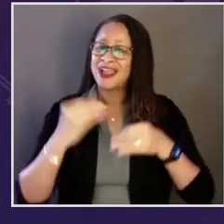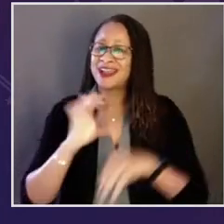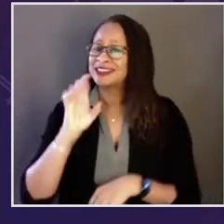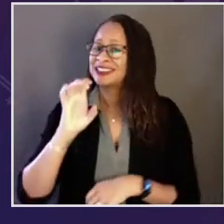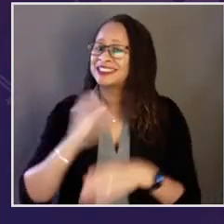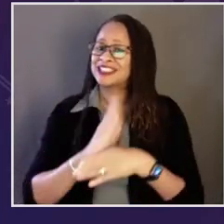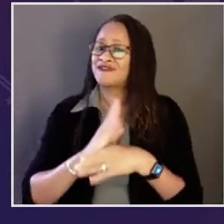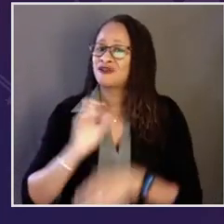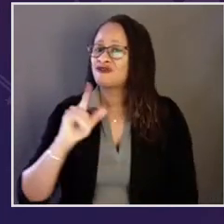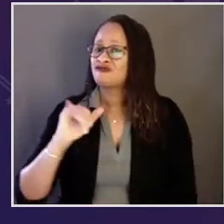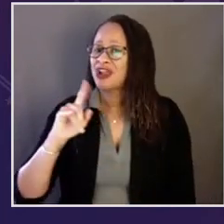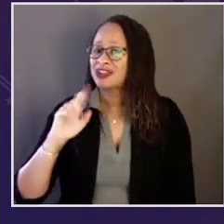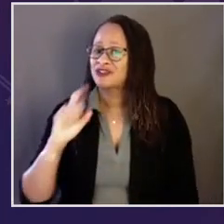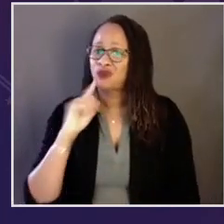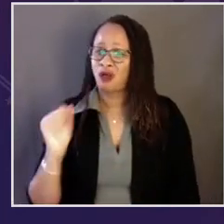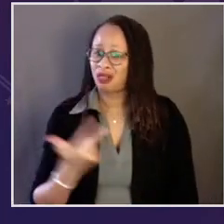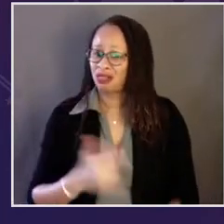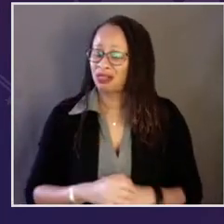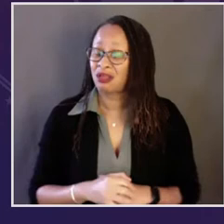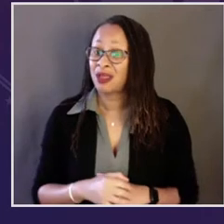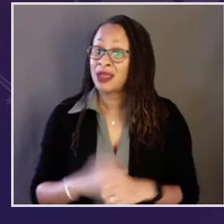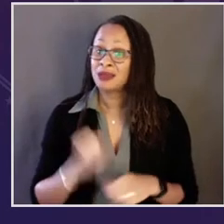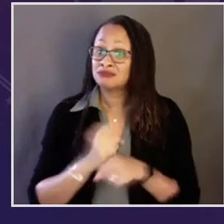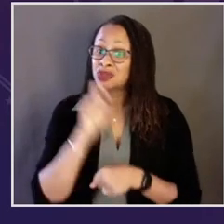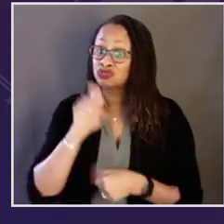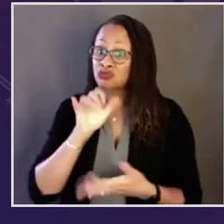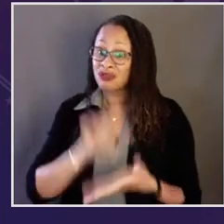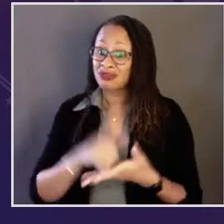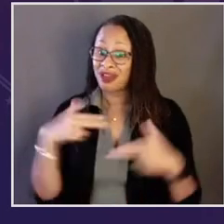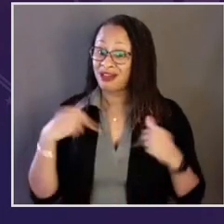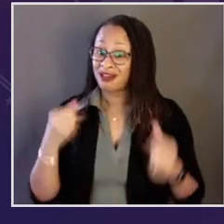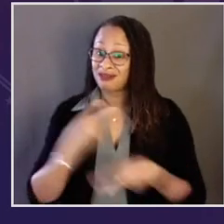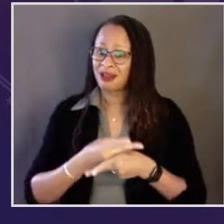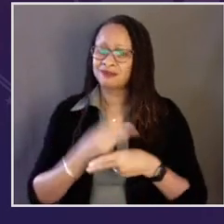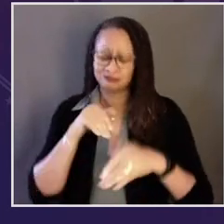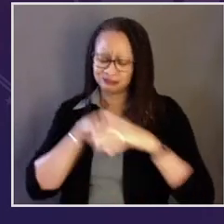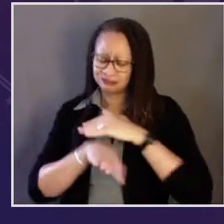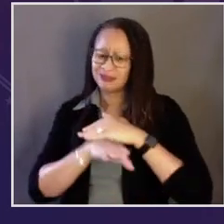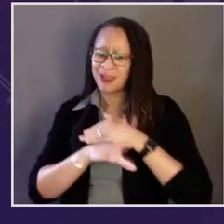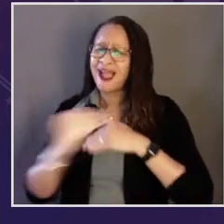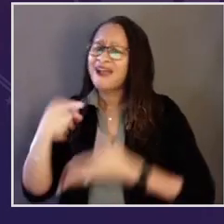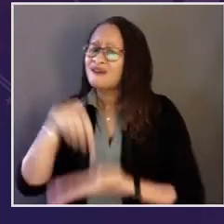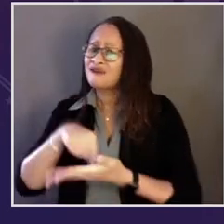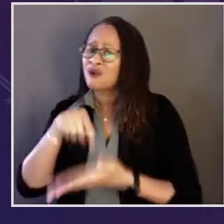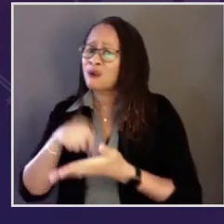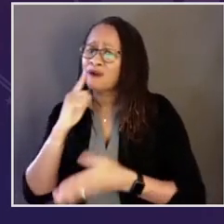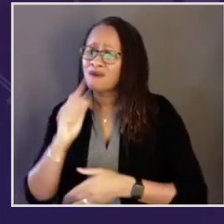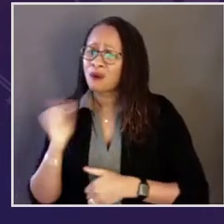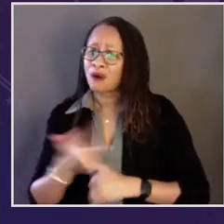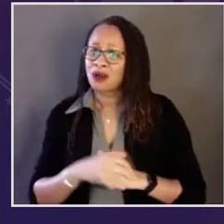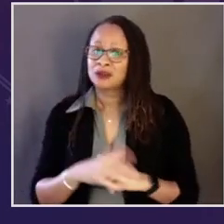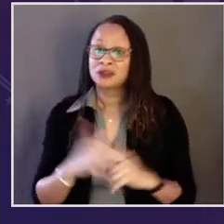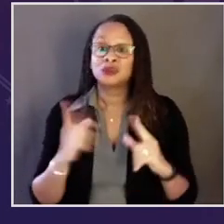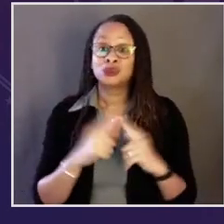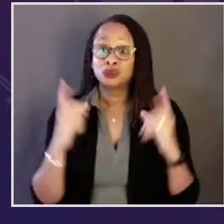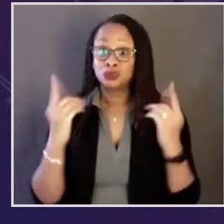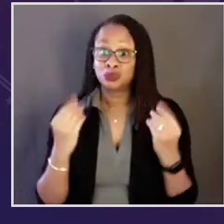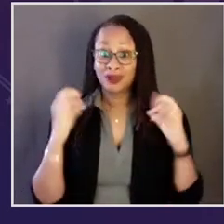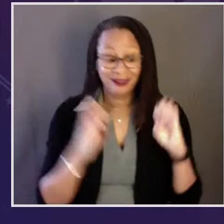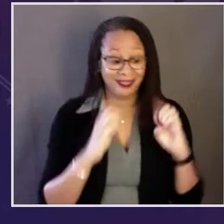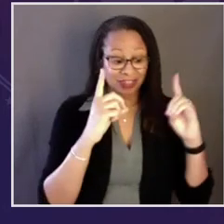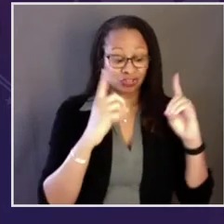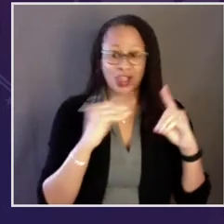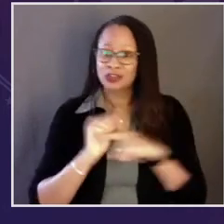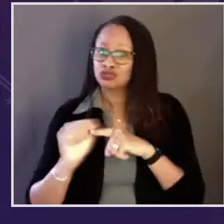advance racial equity, justice, and civil rights for all, to ensure that health care is accessible